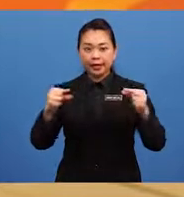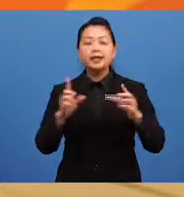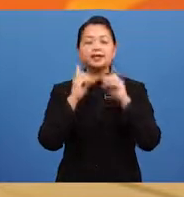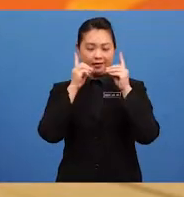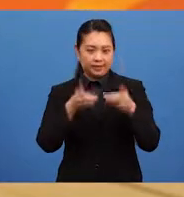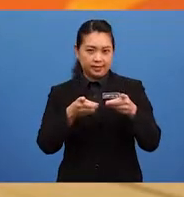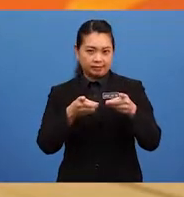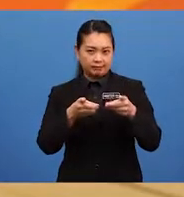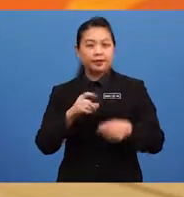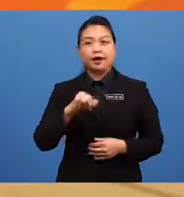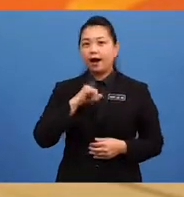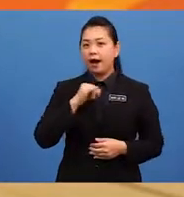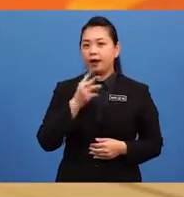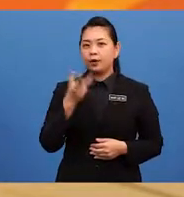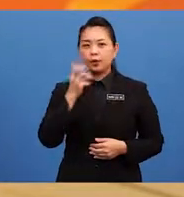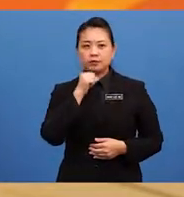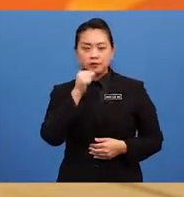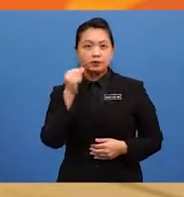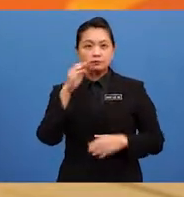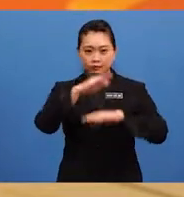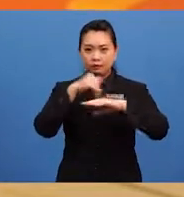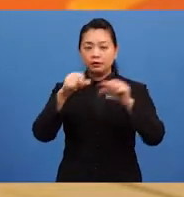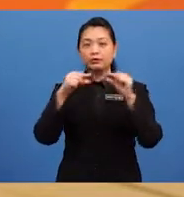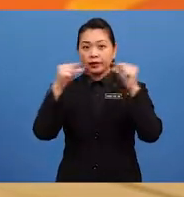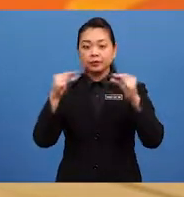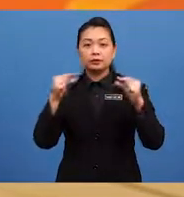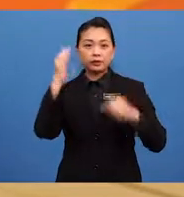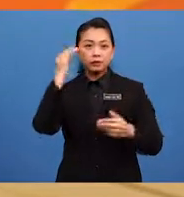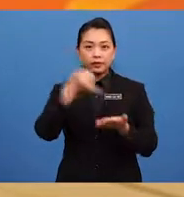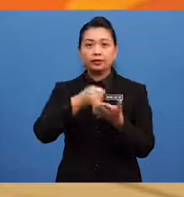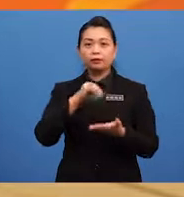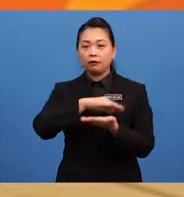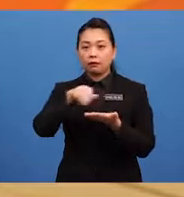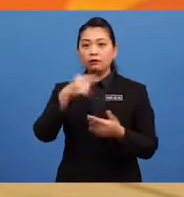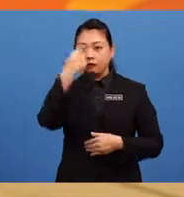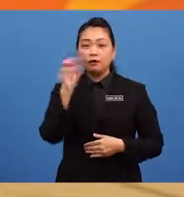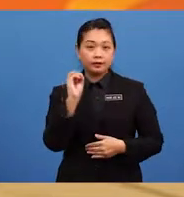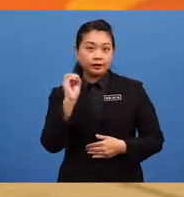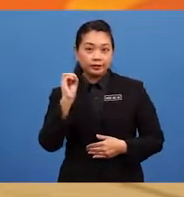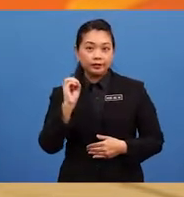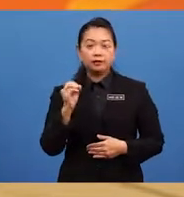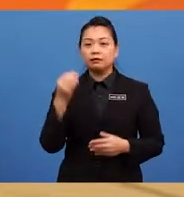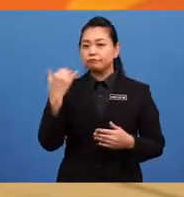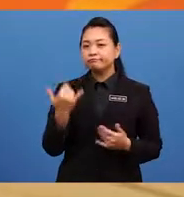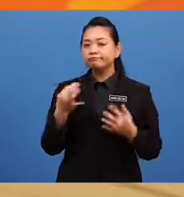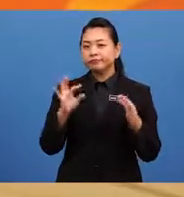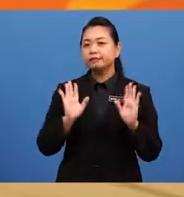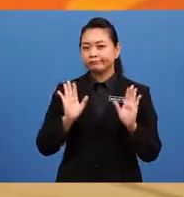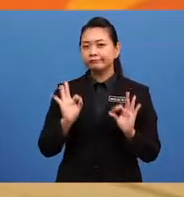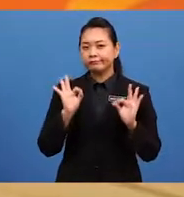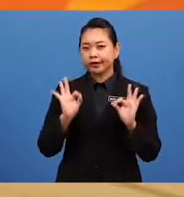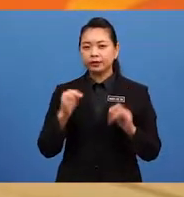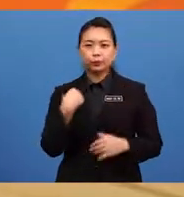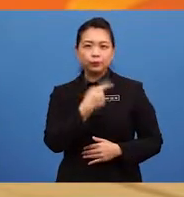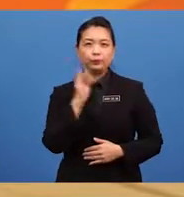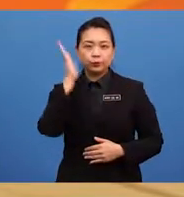I wasn't called grammar know-it-all for nothing. Alright, we will test your knowledge about it soon